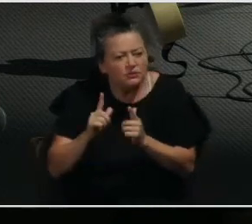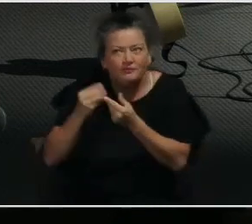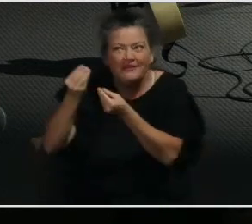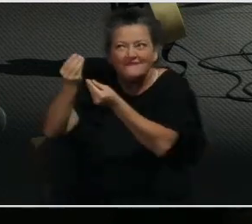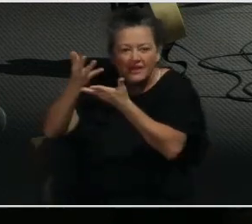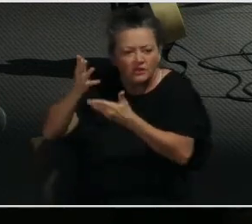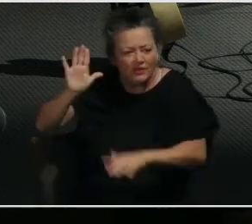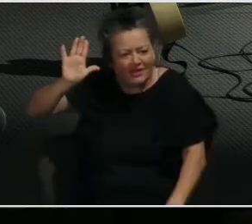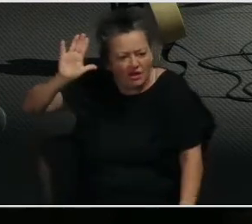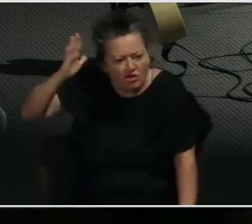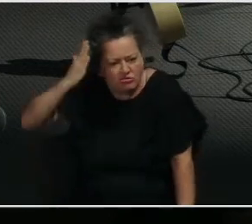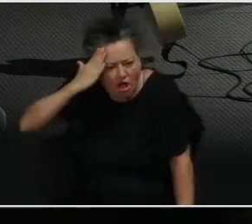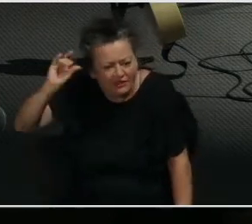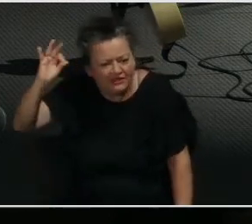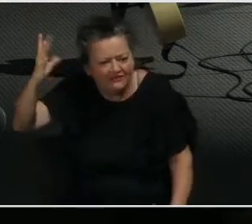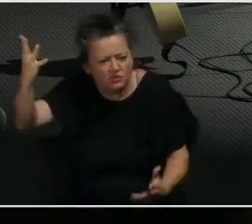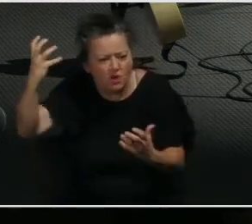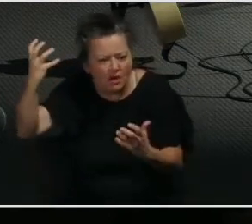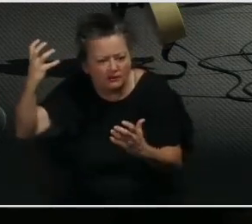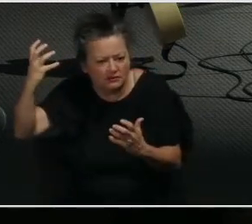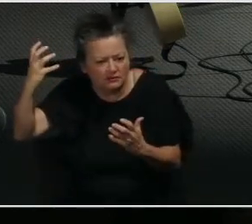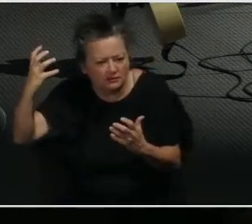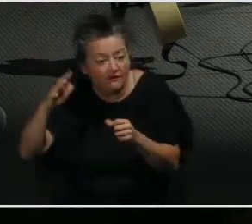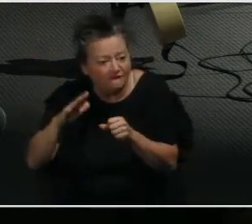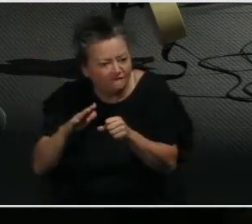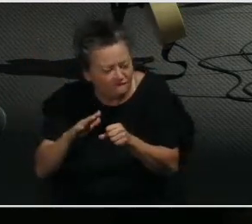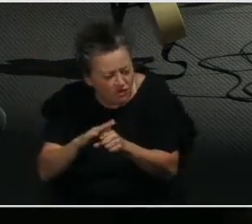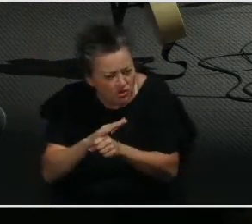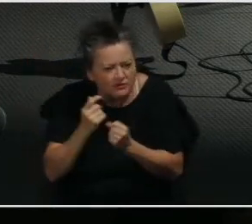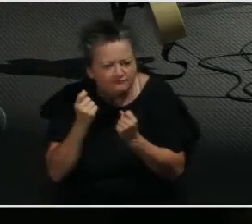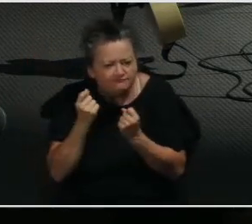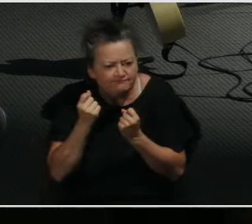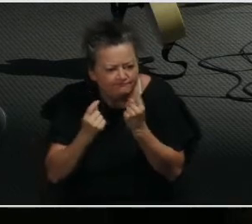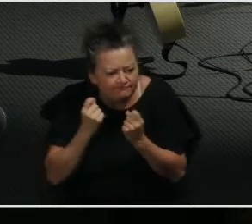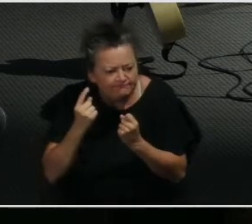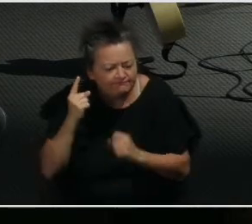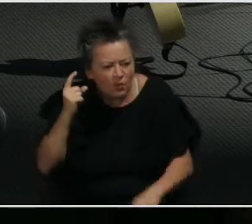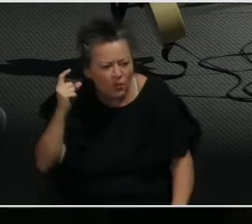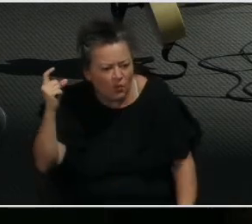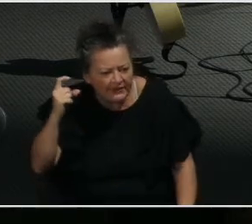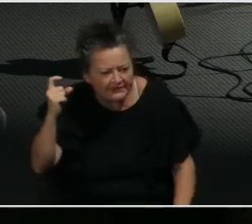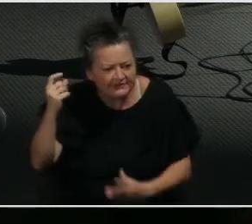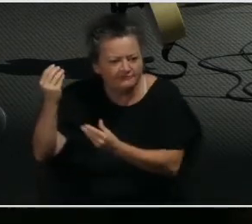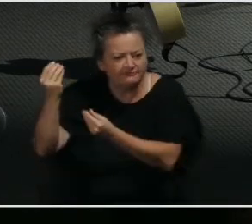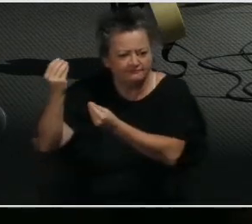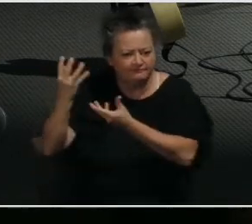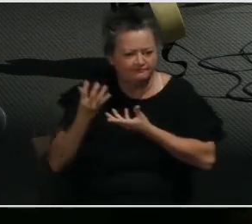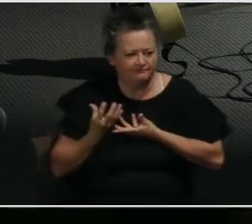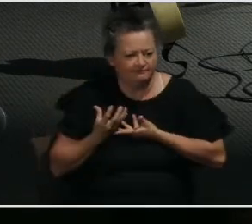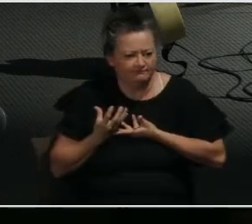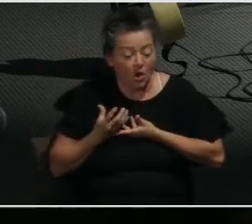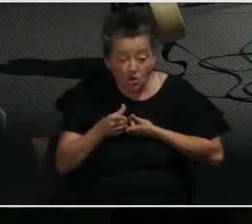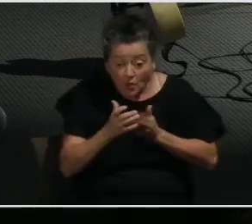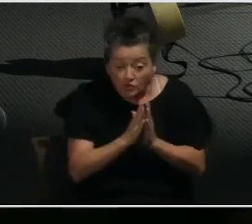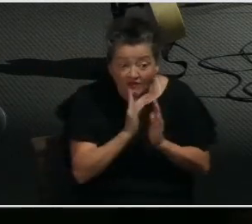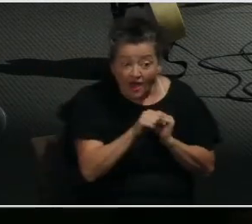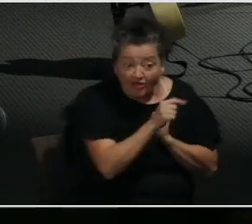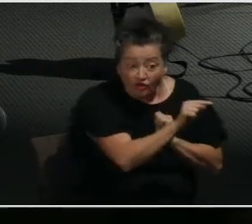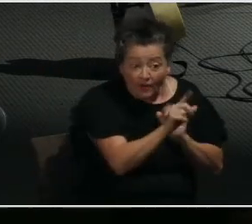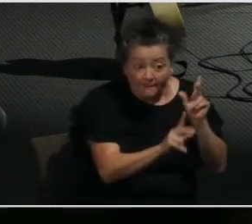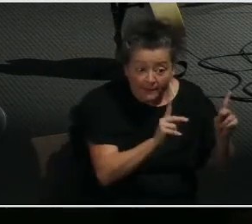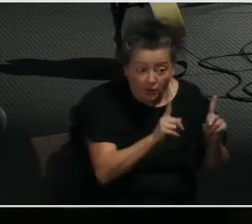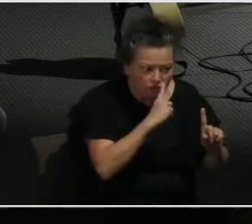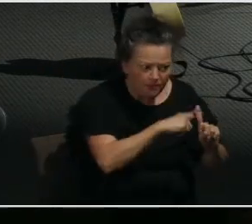with all spiritual wisdom and understanding. And if you want to pray for positive life change in someone else's life,